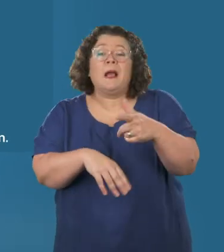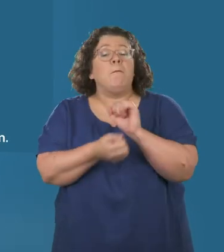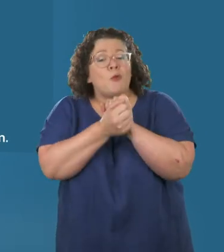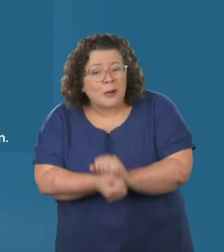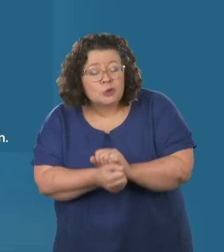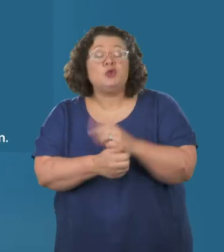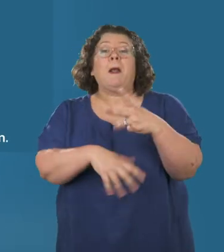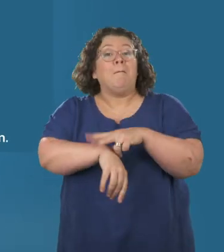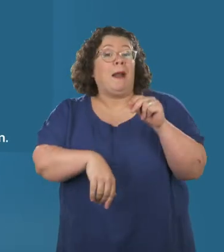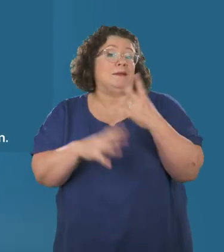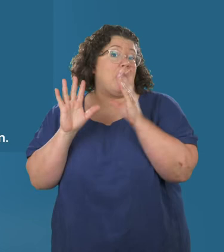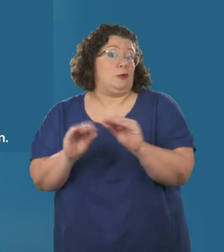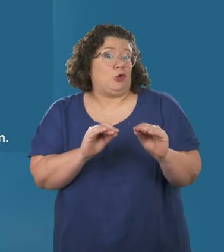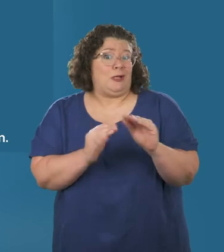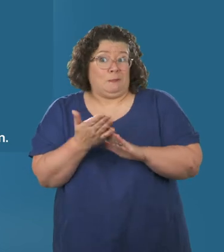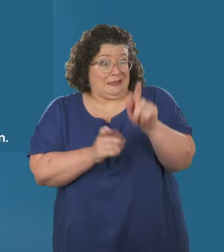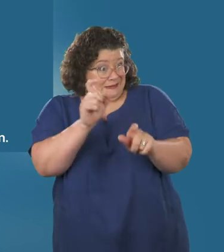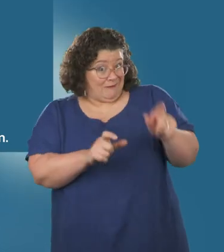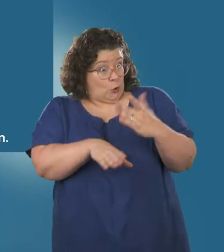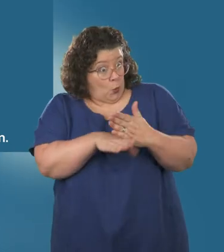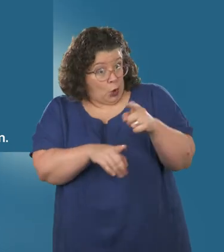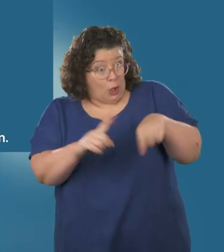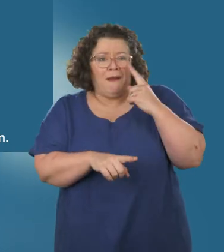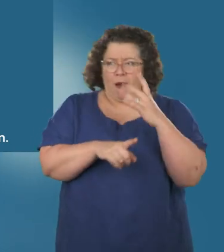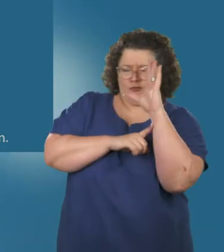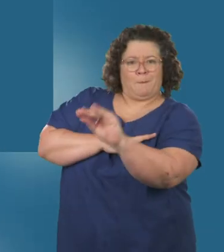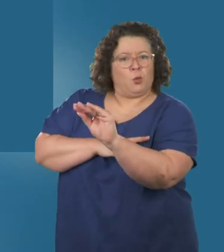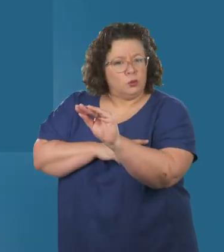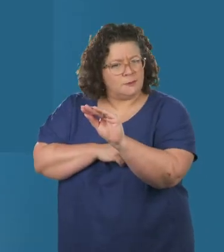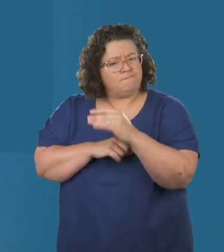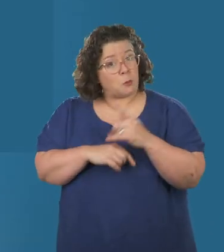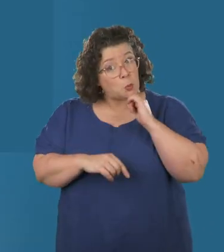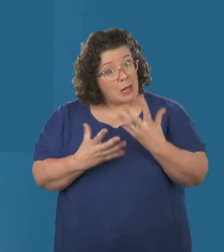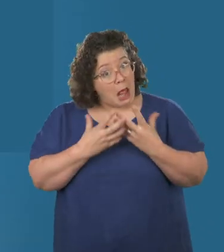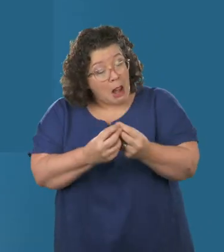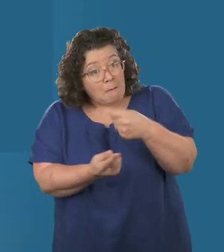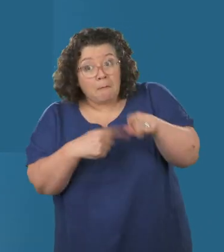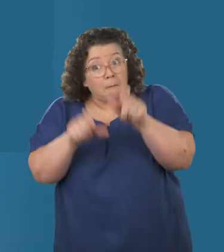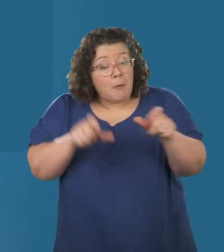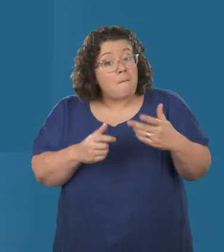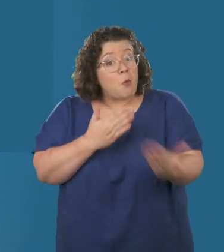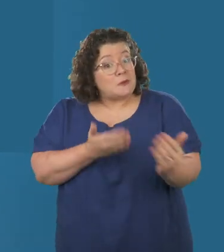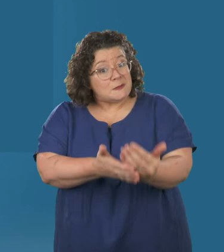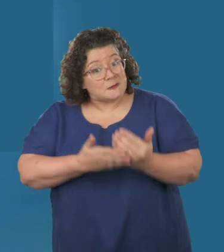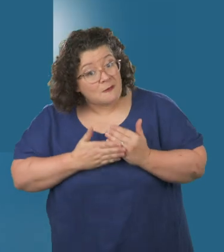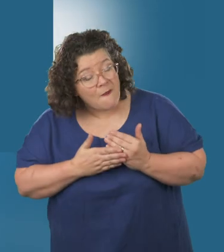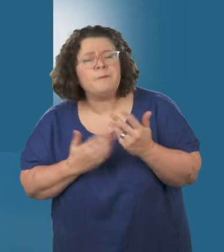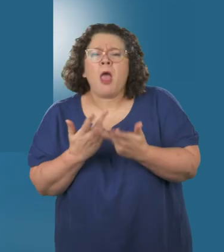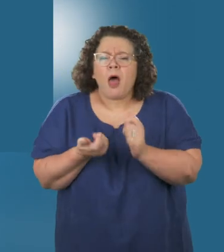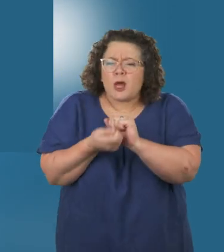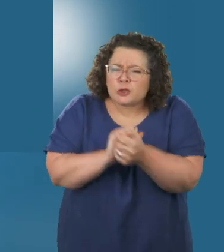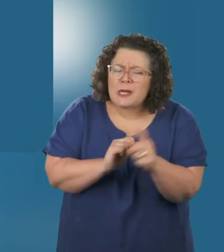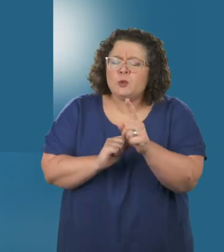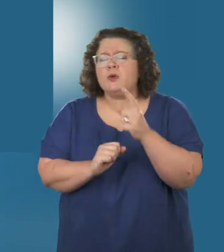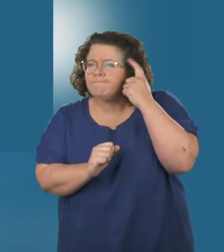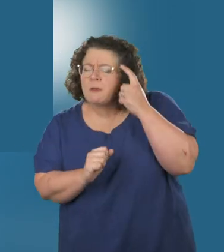youth offending, probation services, the police and education. Would this help to keep more people safe? Among some